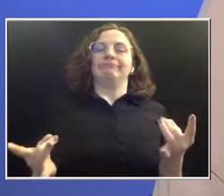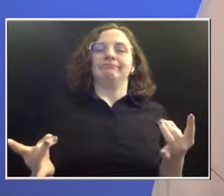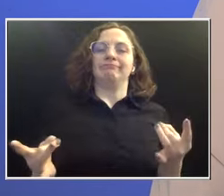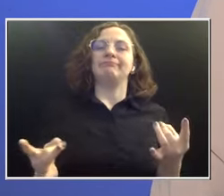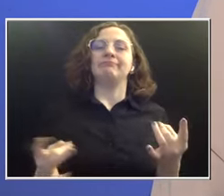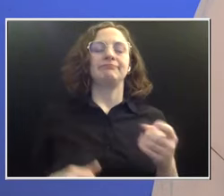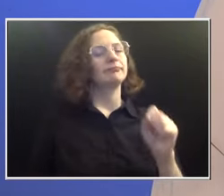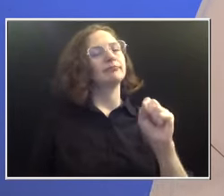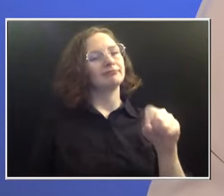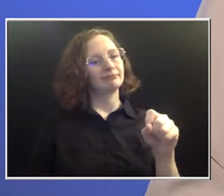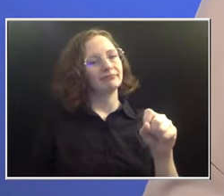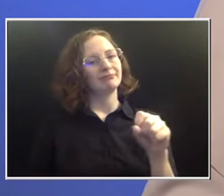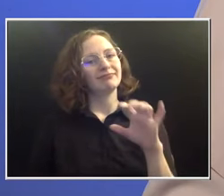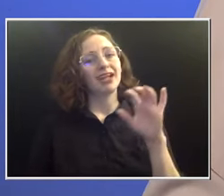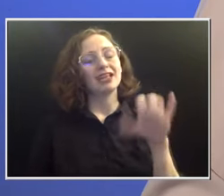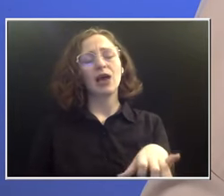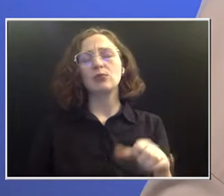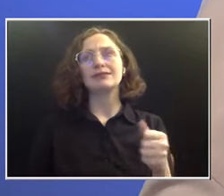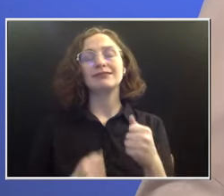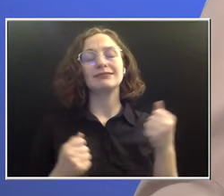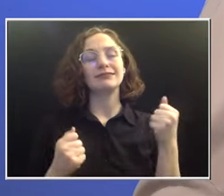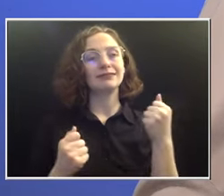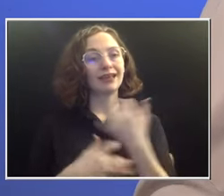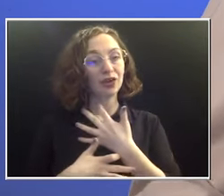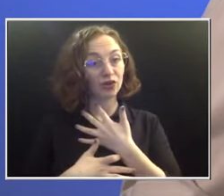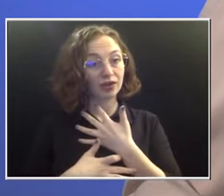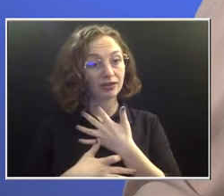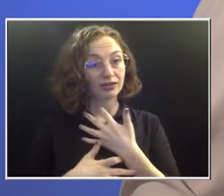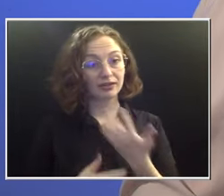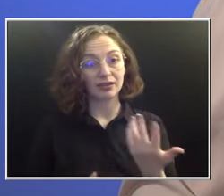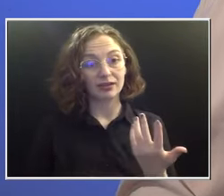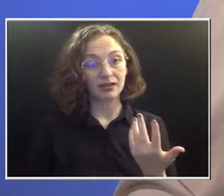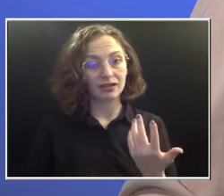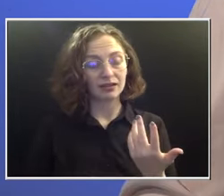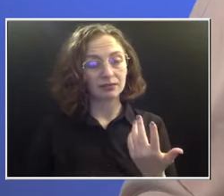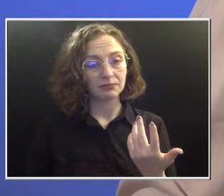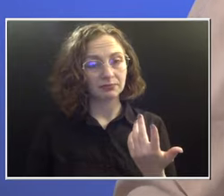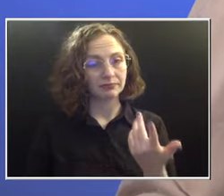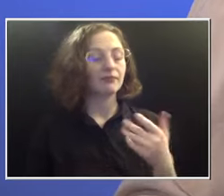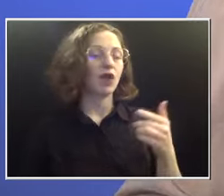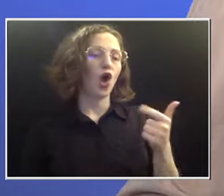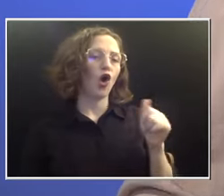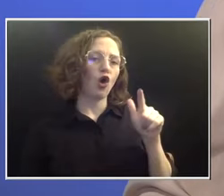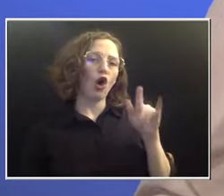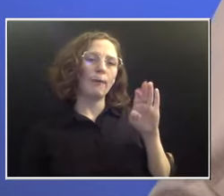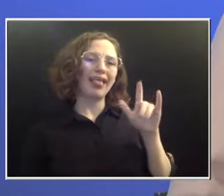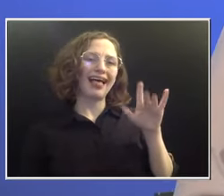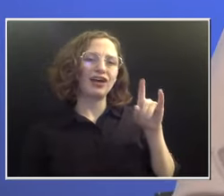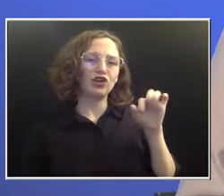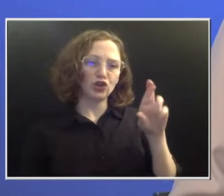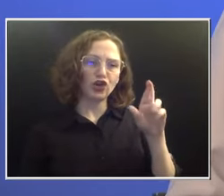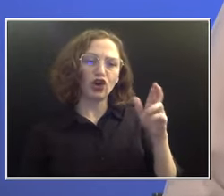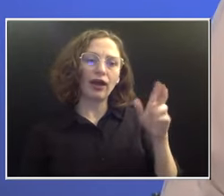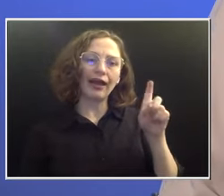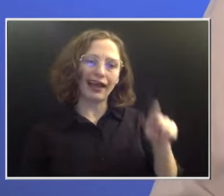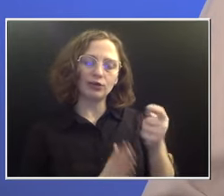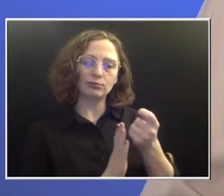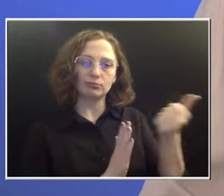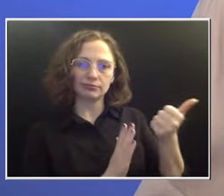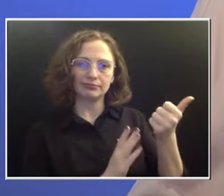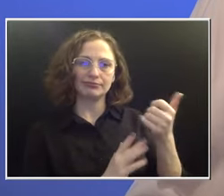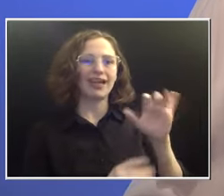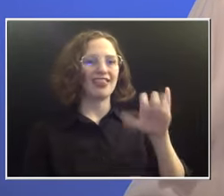it was scary because, you know, I've had, I had my gallbladder removed before. That's laparoscopic. I just kind of put it in the same category.